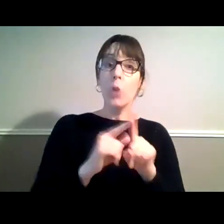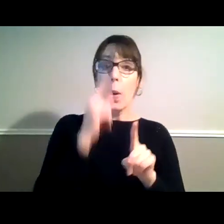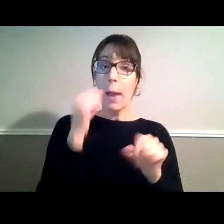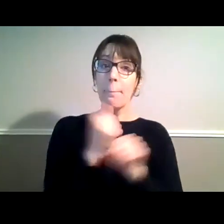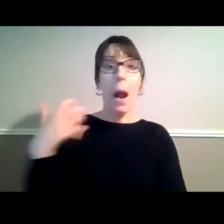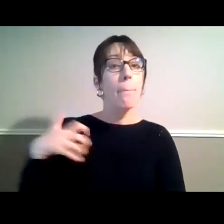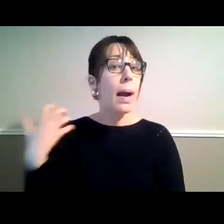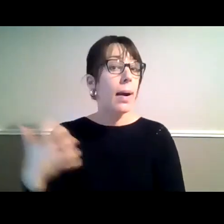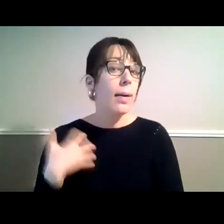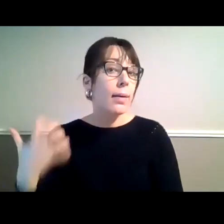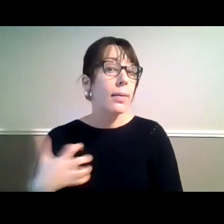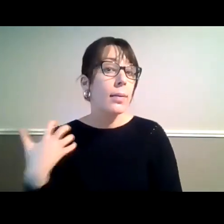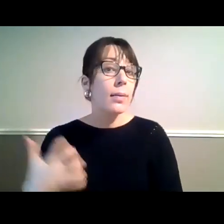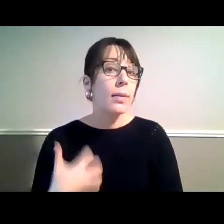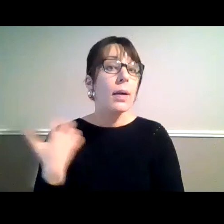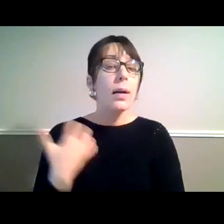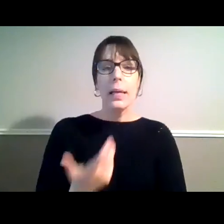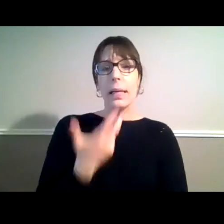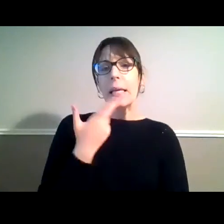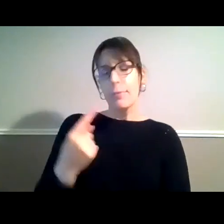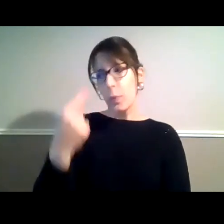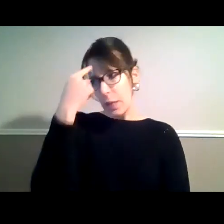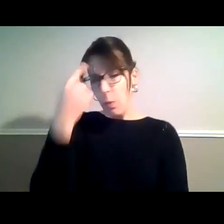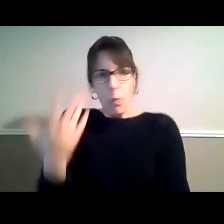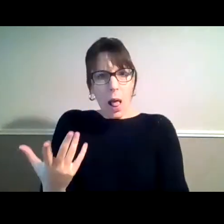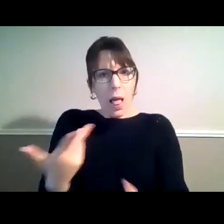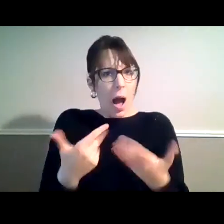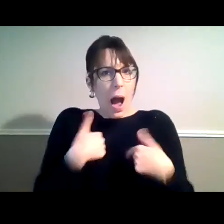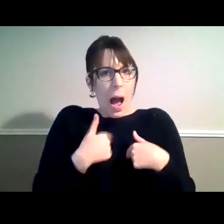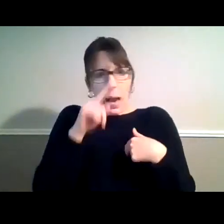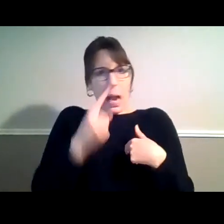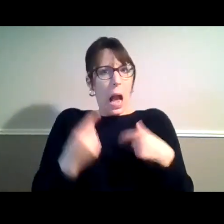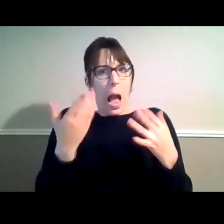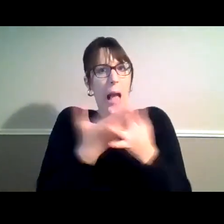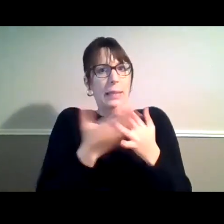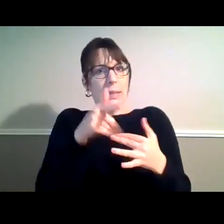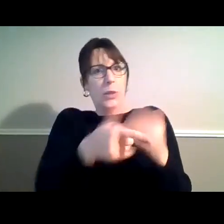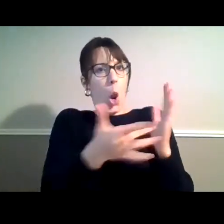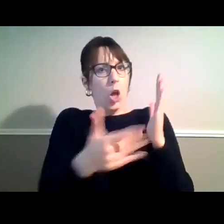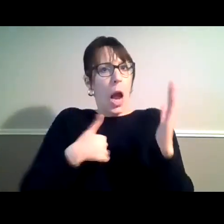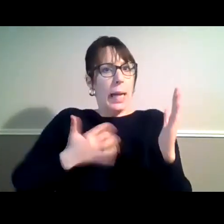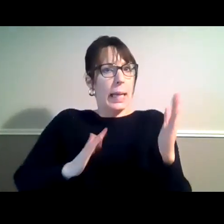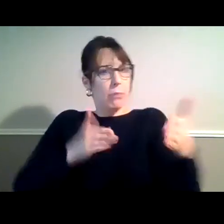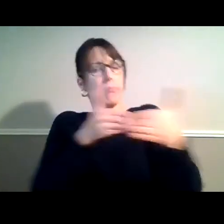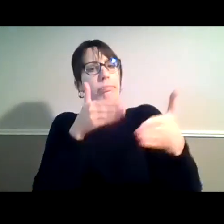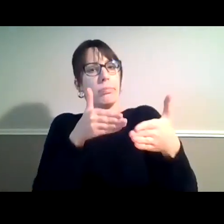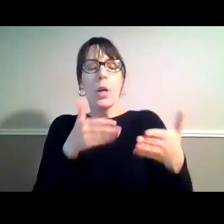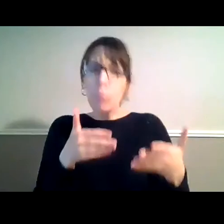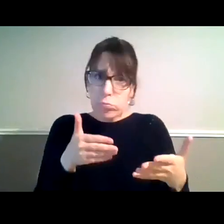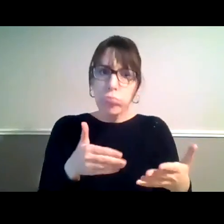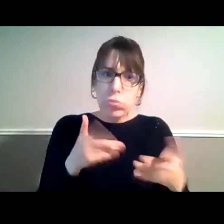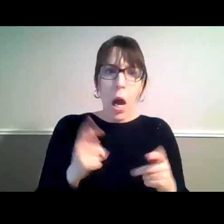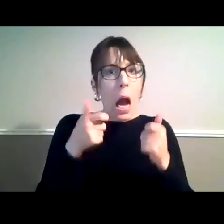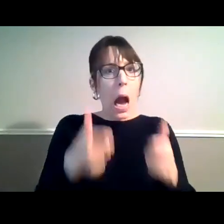can, if you can't get access to this sort of technology, you can, once you've exercised your domestic